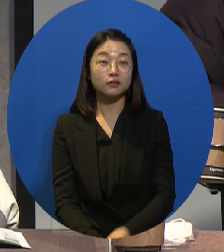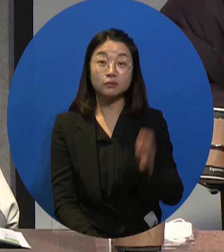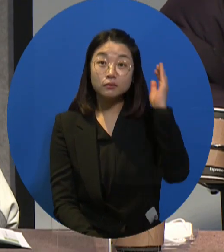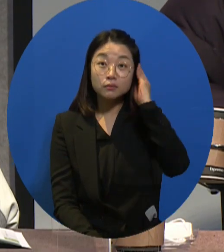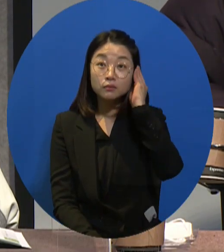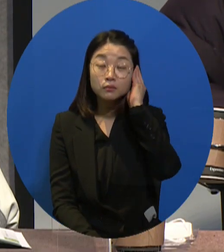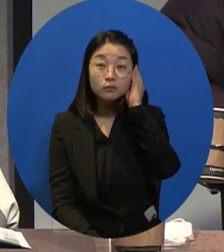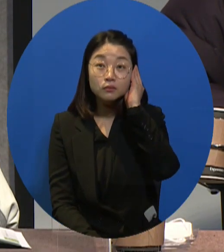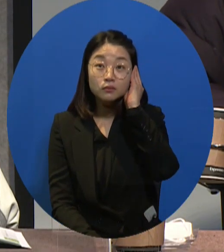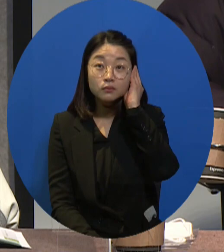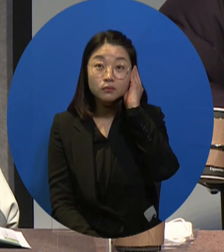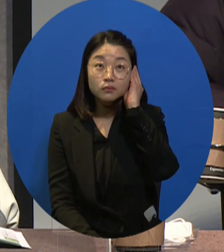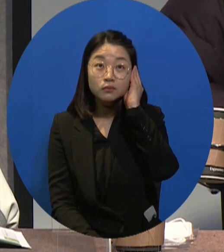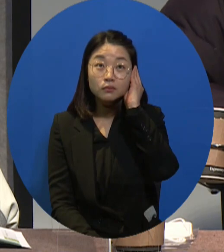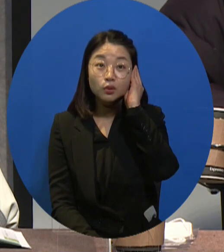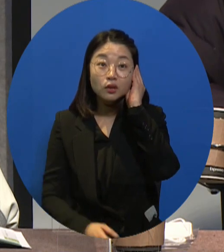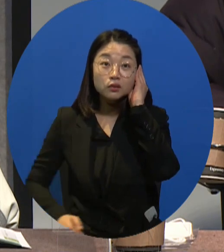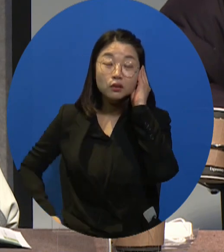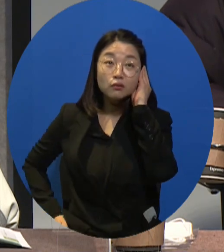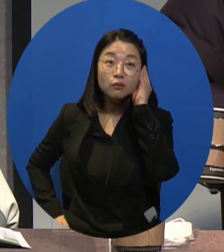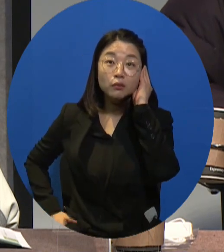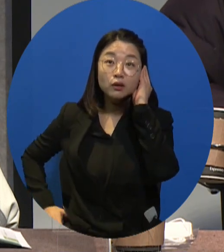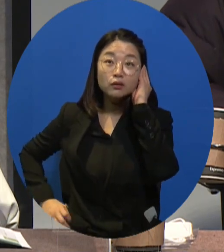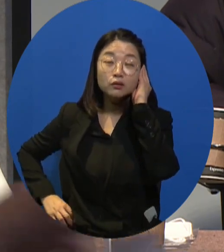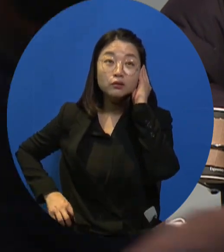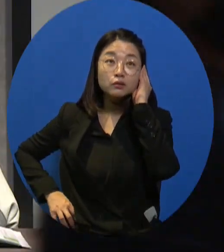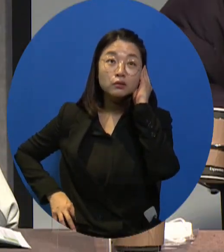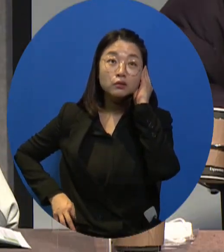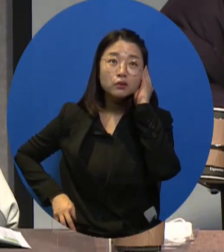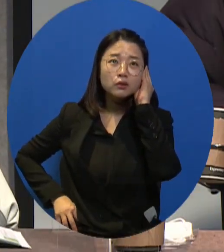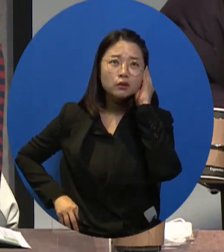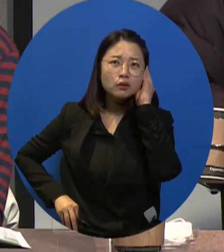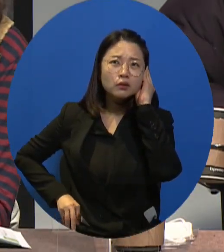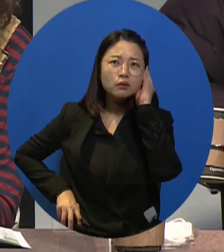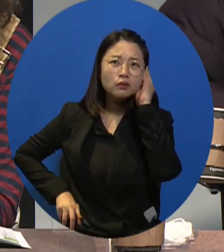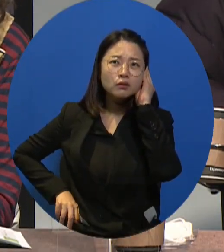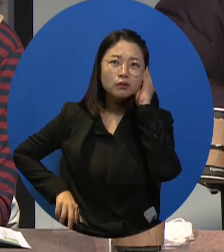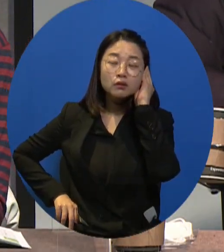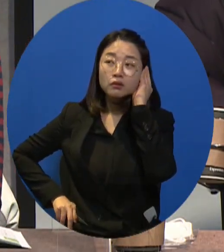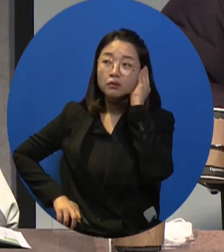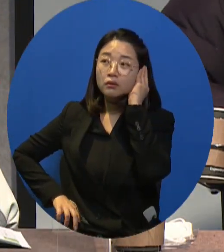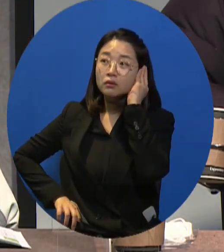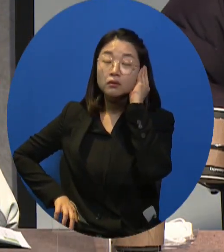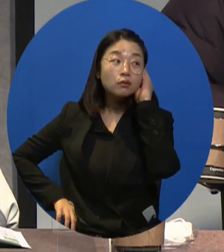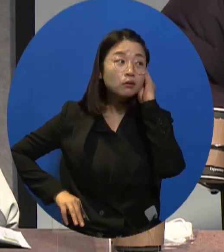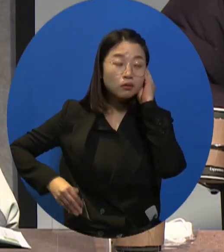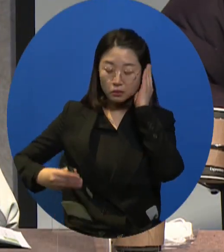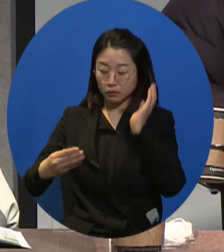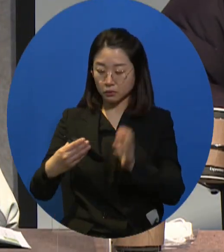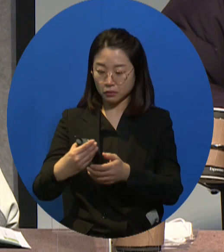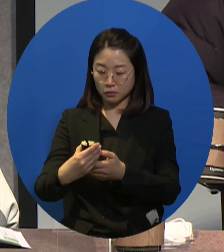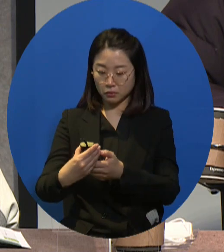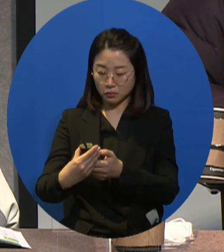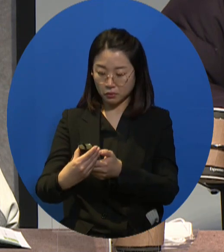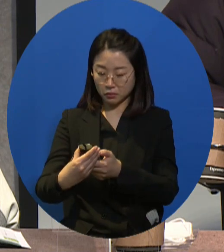Hello. be moderating this session. My name is Kim Sun-Hwa. I'm the Executive Director of the Gyeonggi Solidarity Against Discrimination.